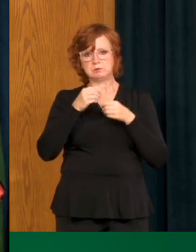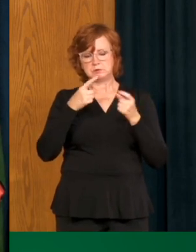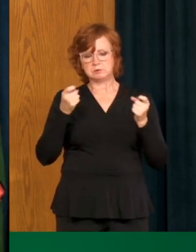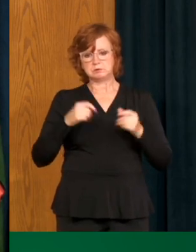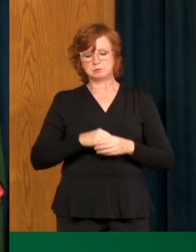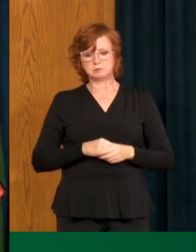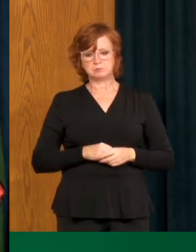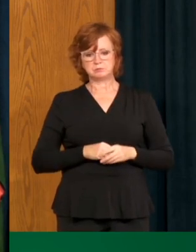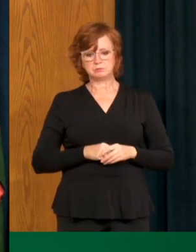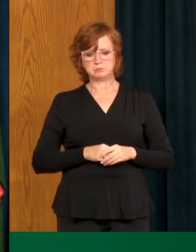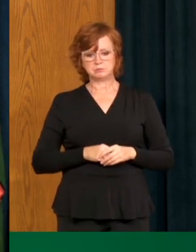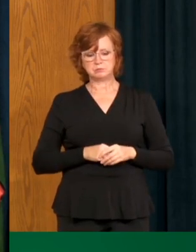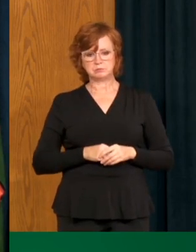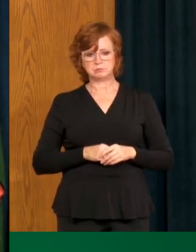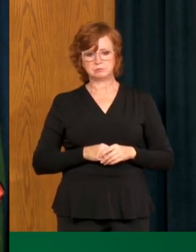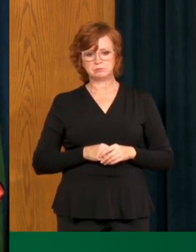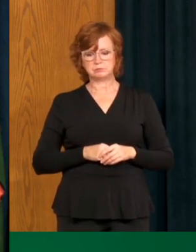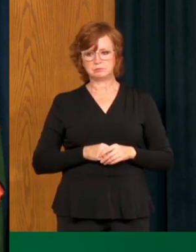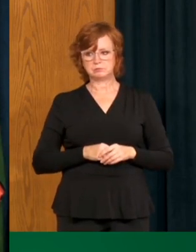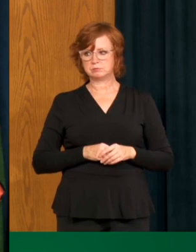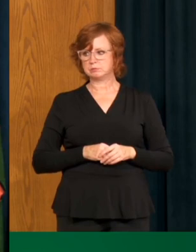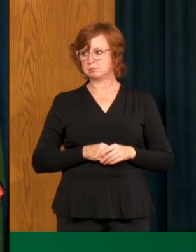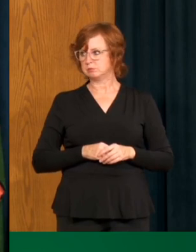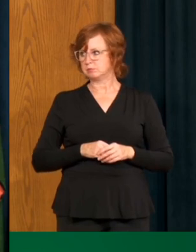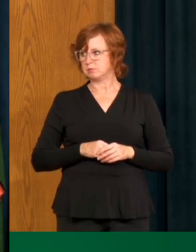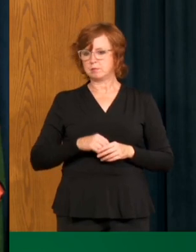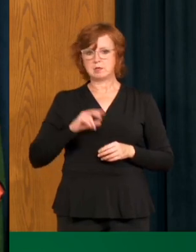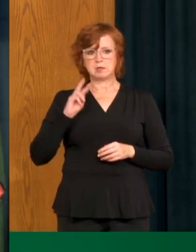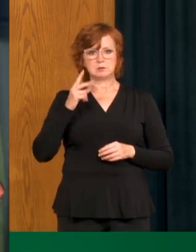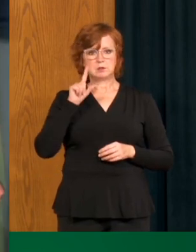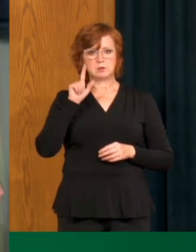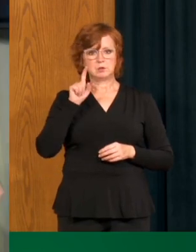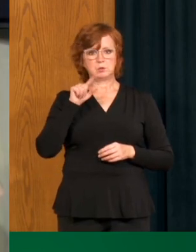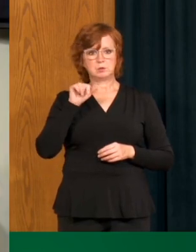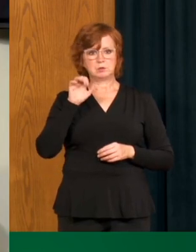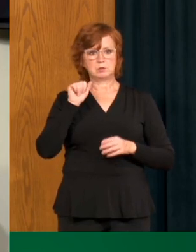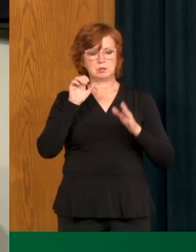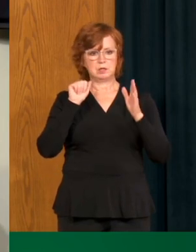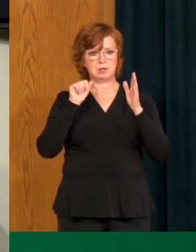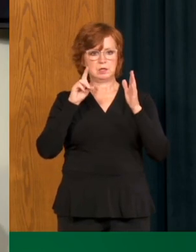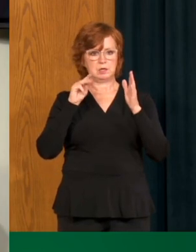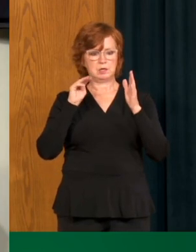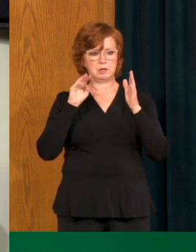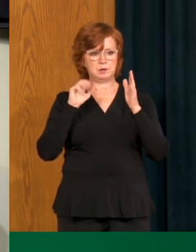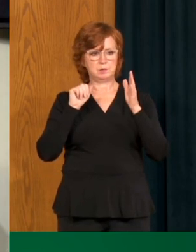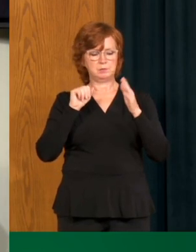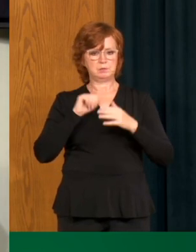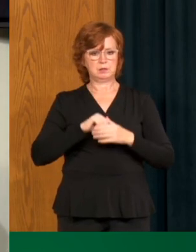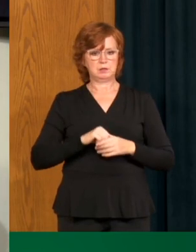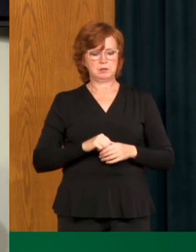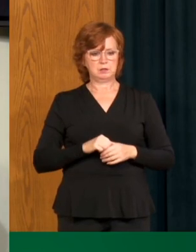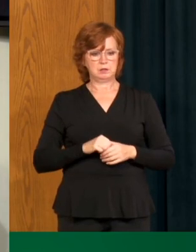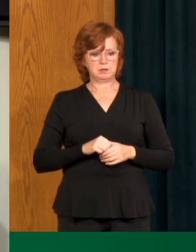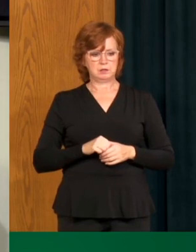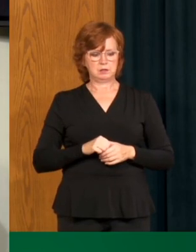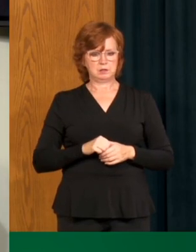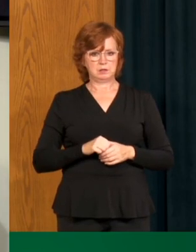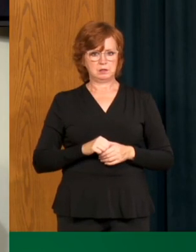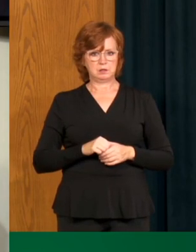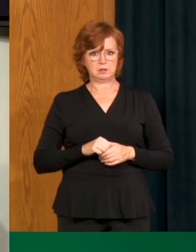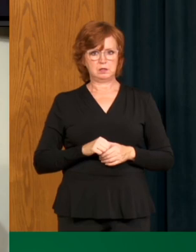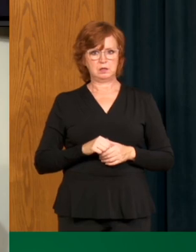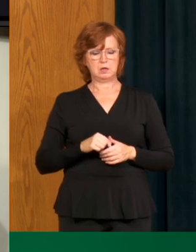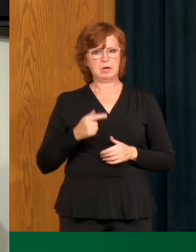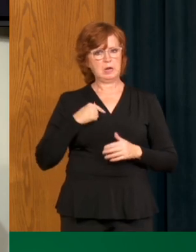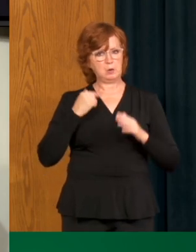and isolate this virus. Follow up, Adam? I was hoping that maybe Premier Mo